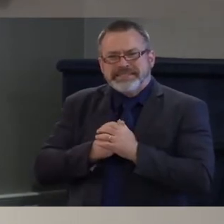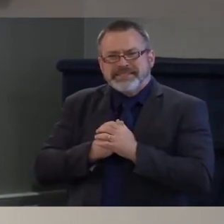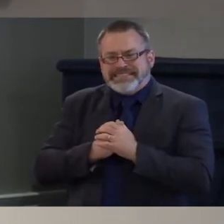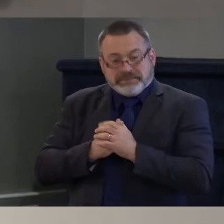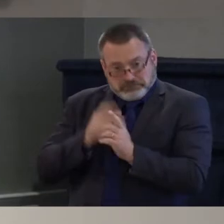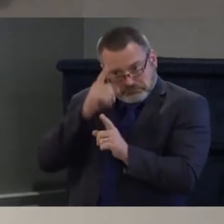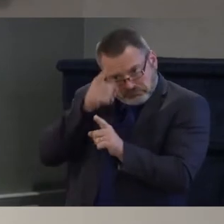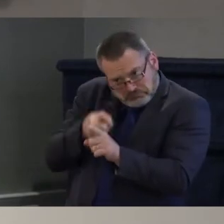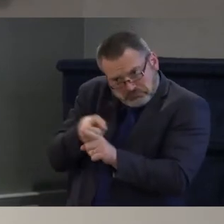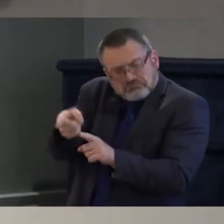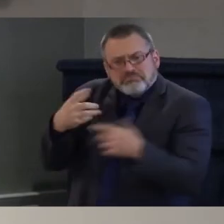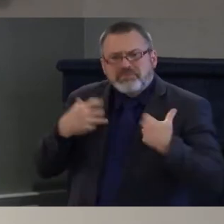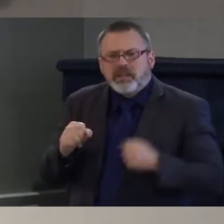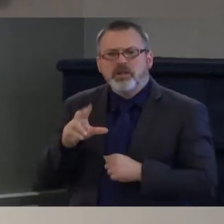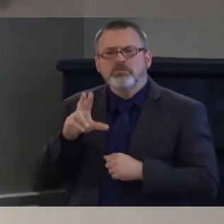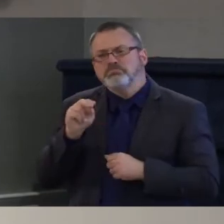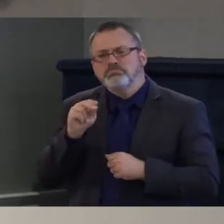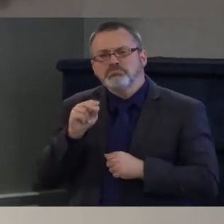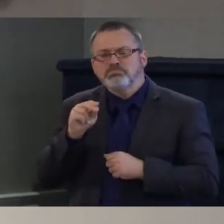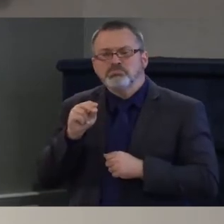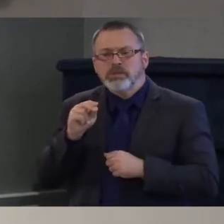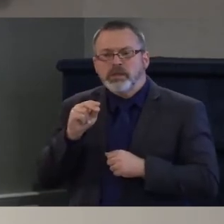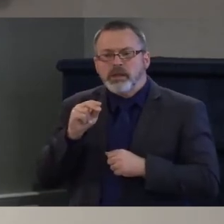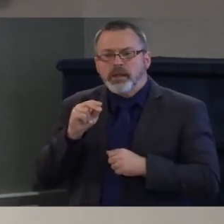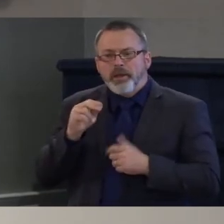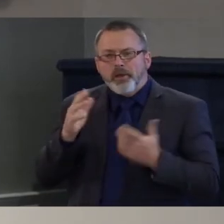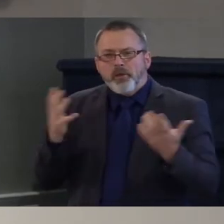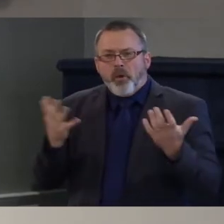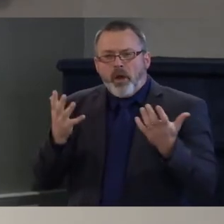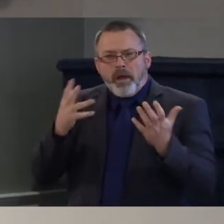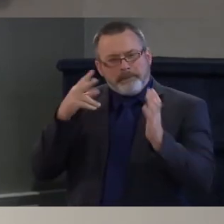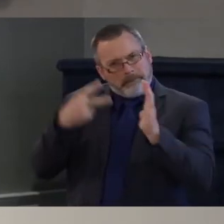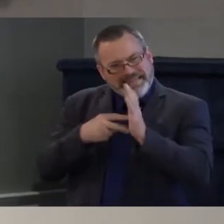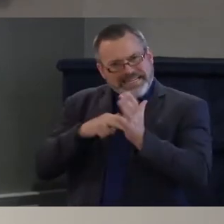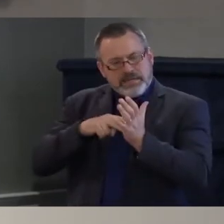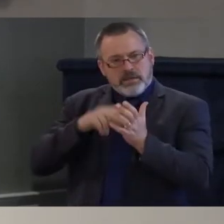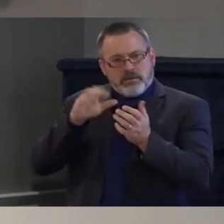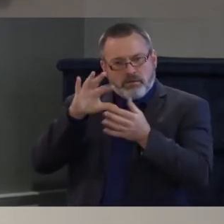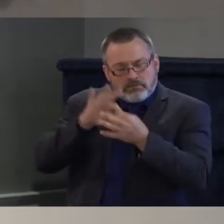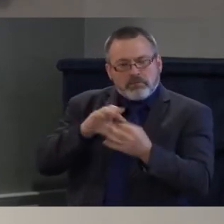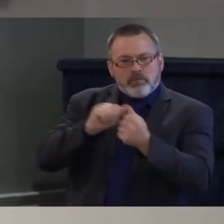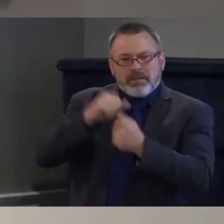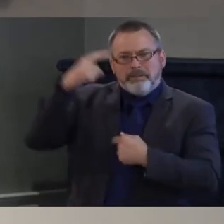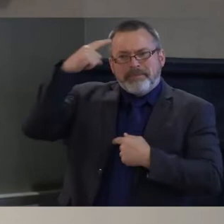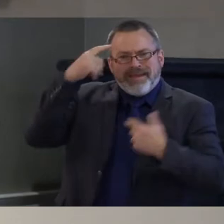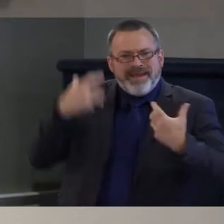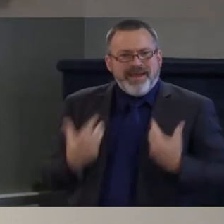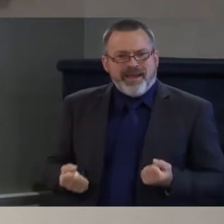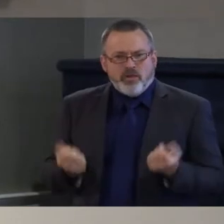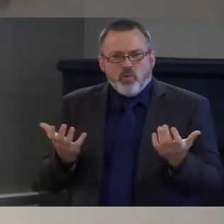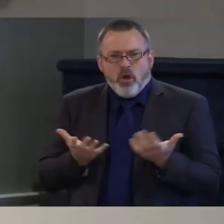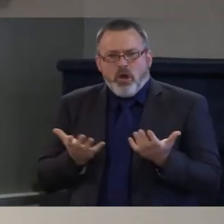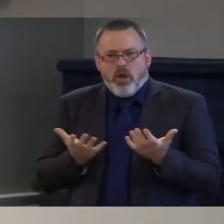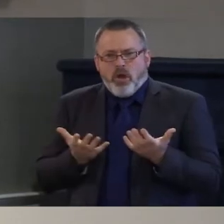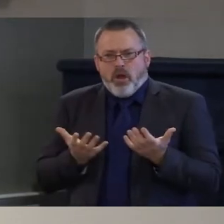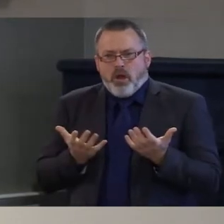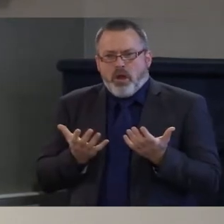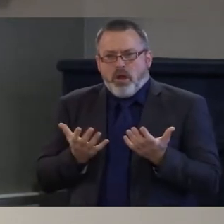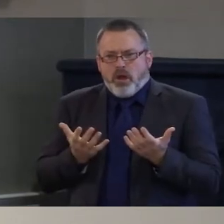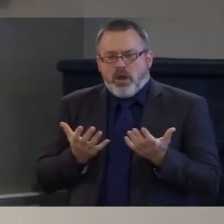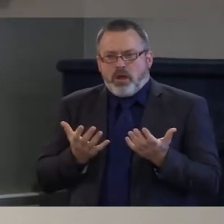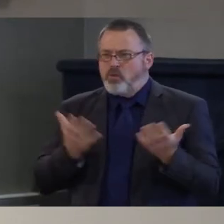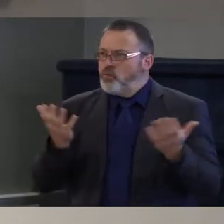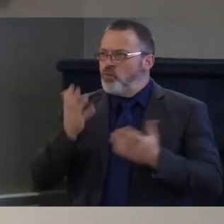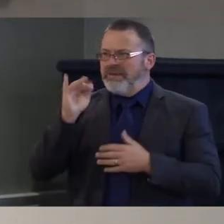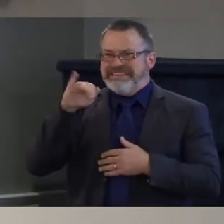It's also about meaning. I think mental health is completely bound up, as Erica is right to point to our purpose in life, our